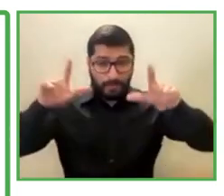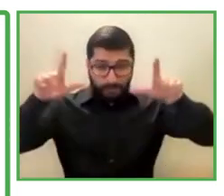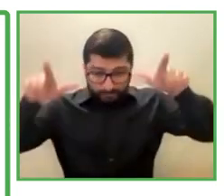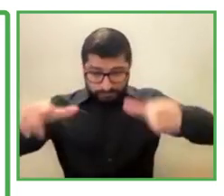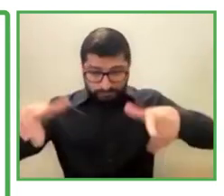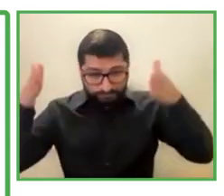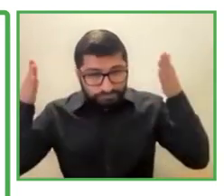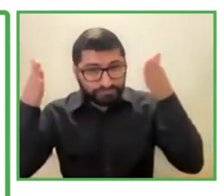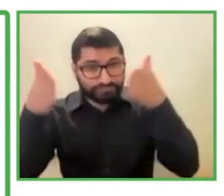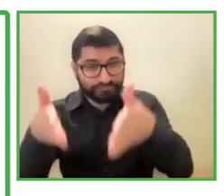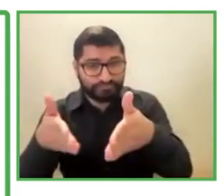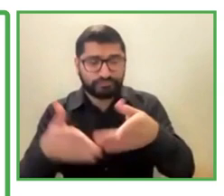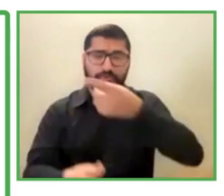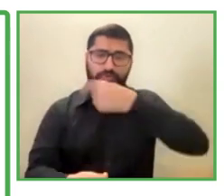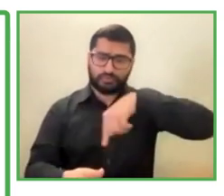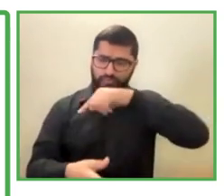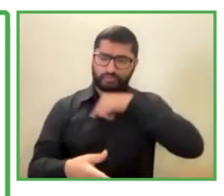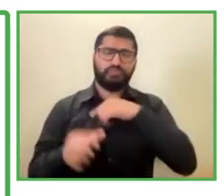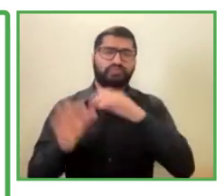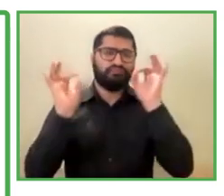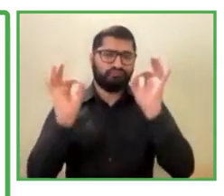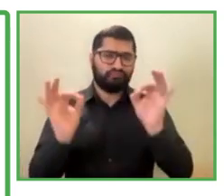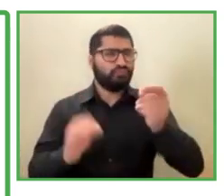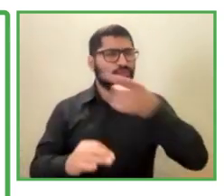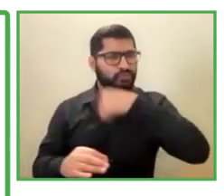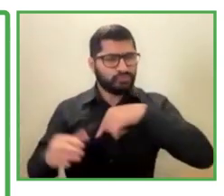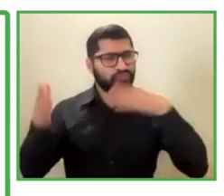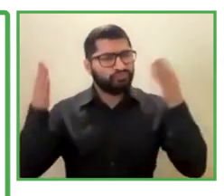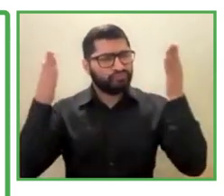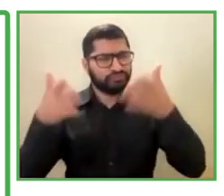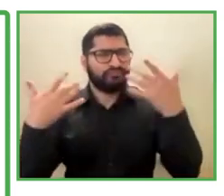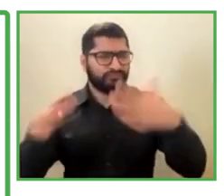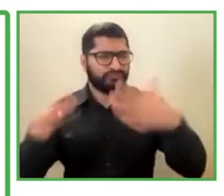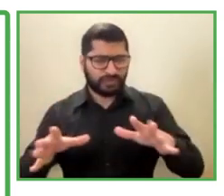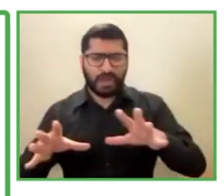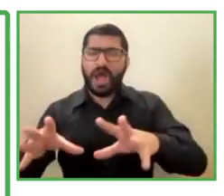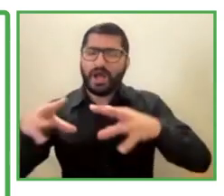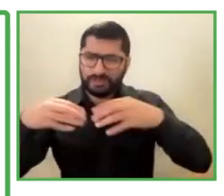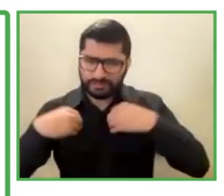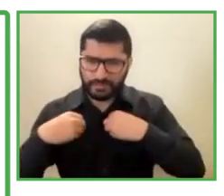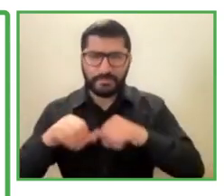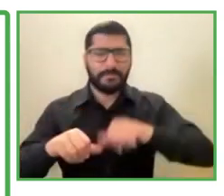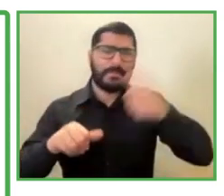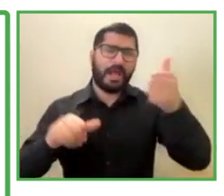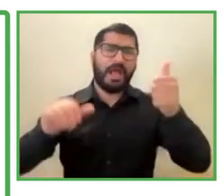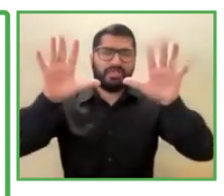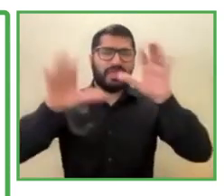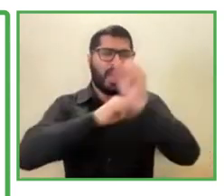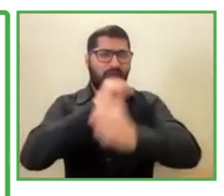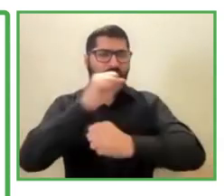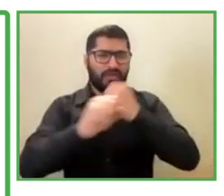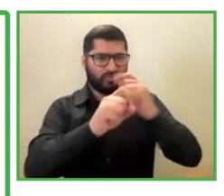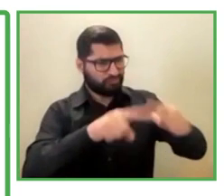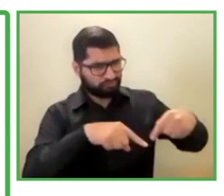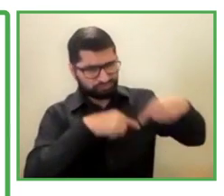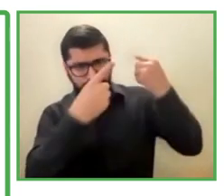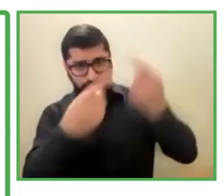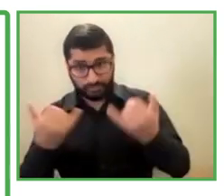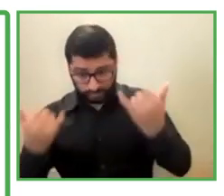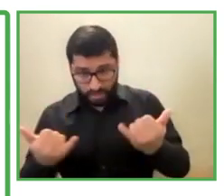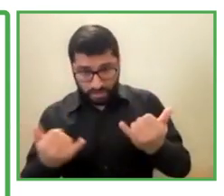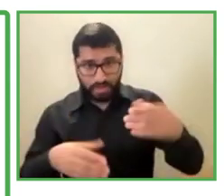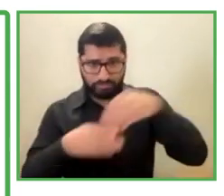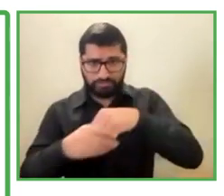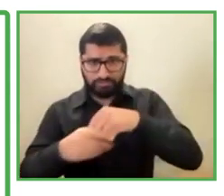than a decade. You know, it's for us, it's like part of the human diversity. Now, let me just quickly tell you, you know, the philosophy